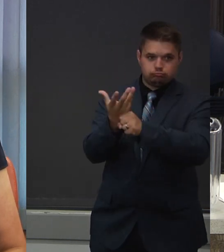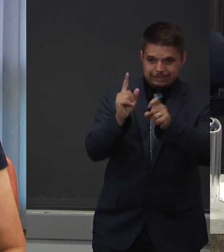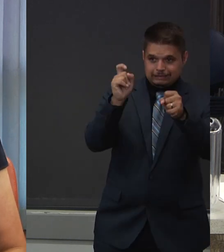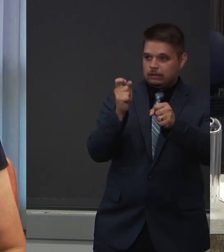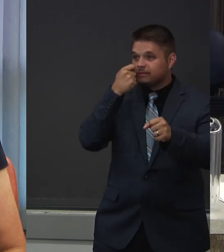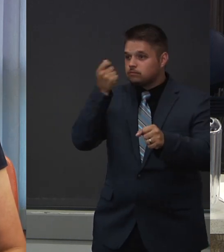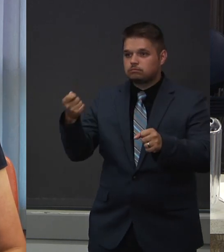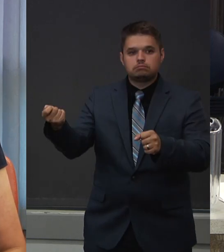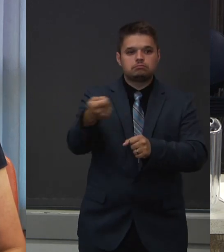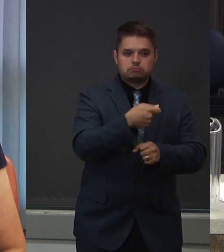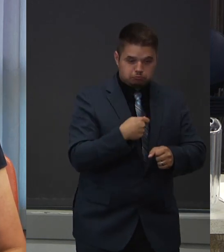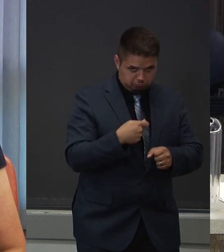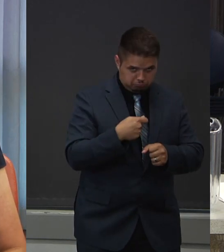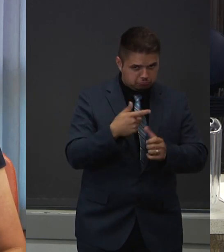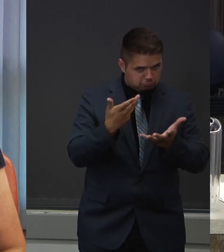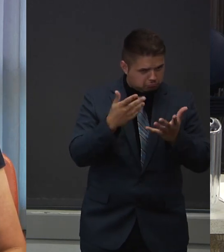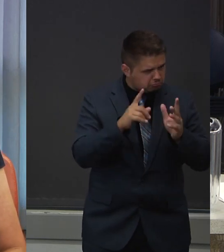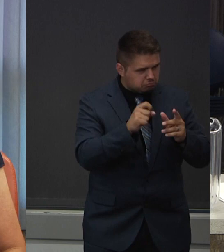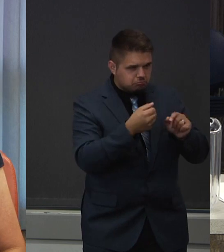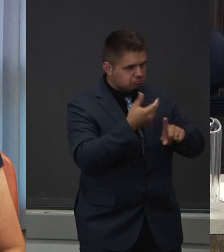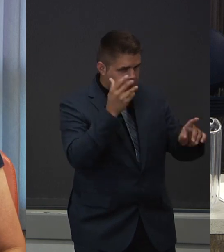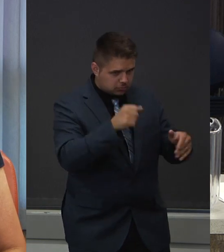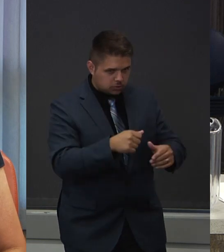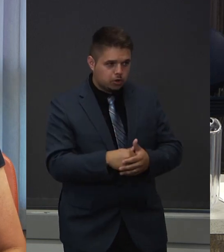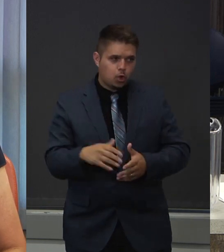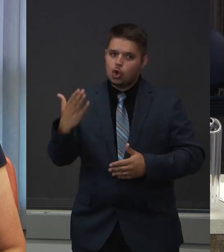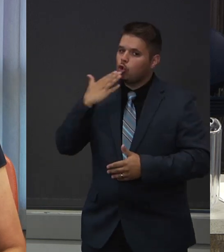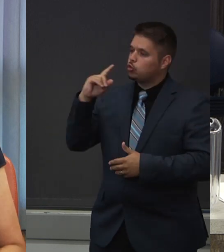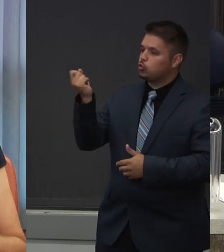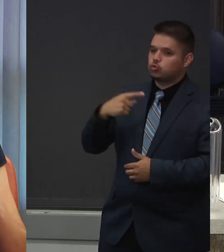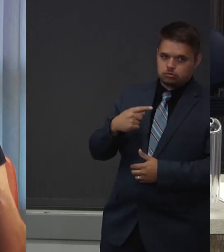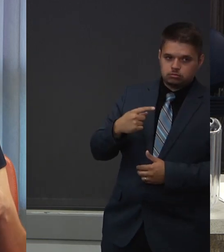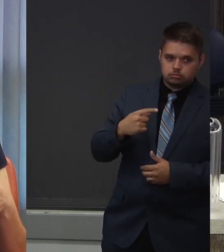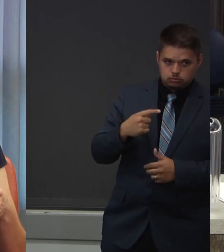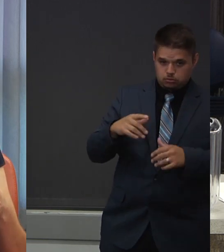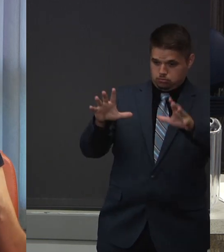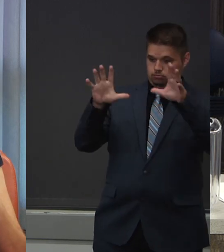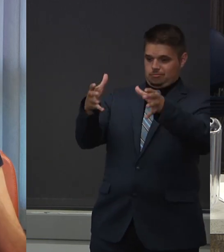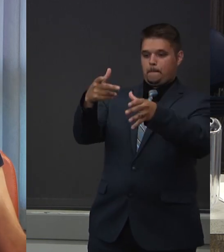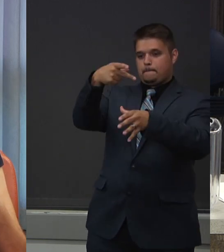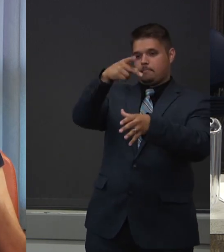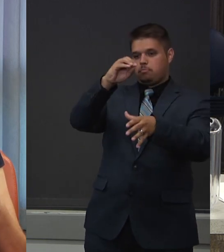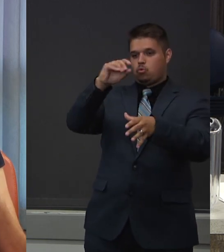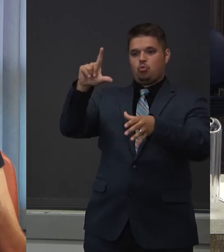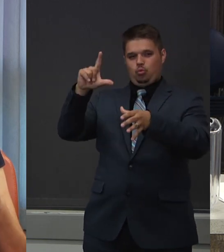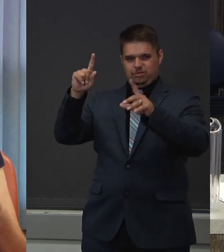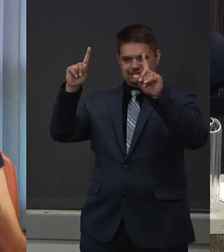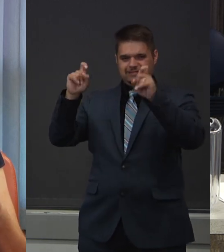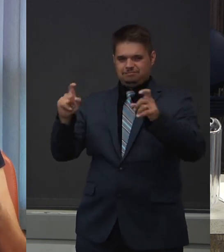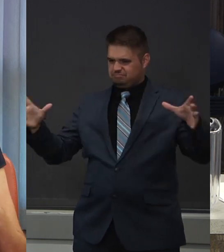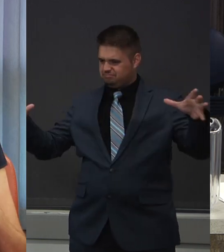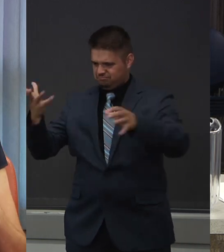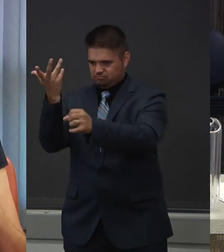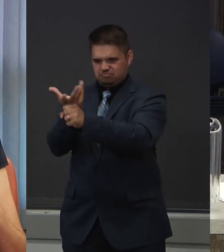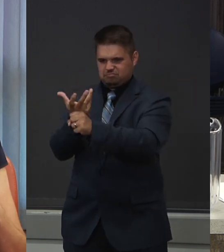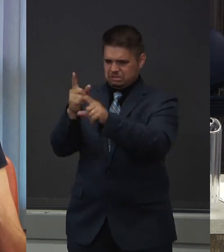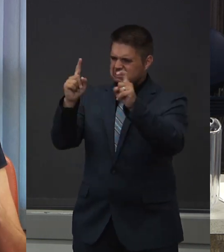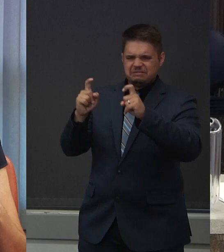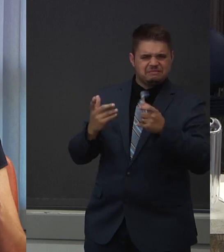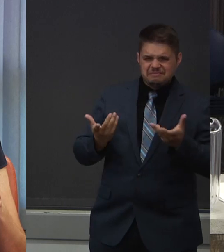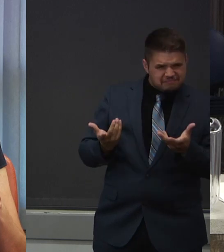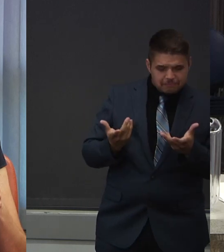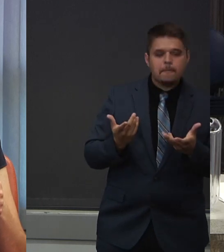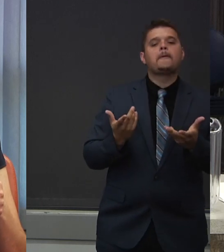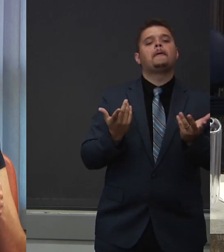of information about pooled testing in the news lately. Briefly, pooled testing is the idea that we can